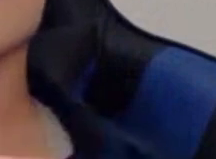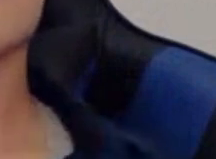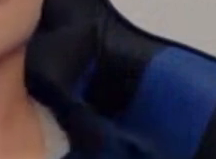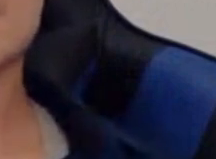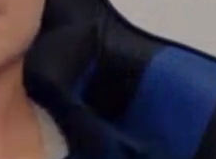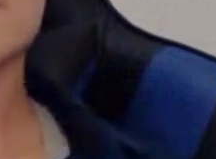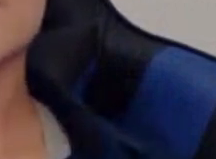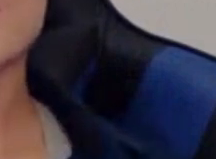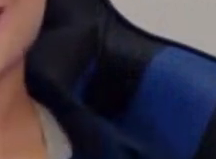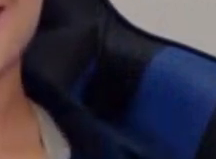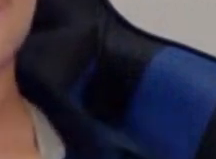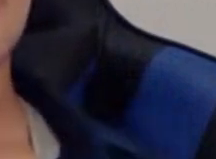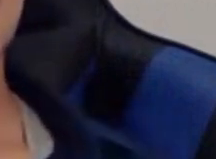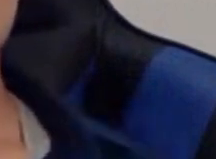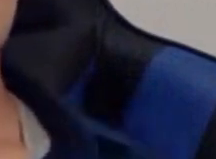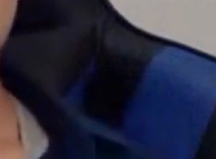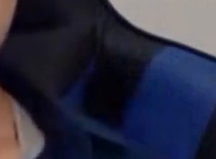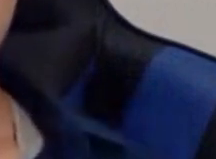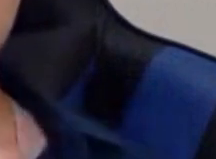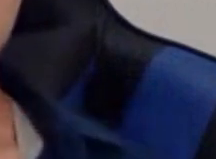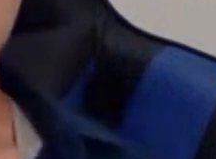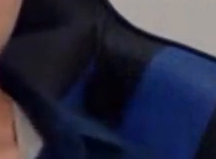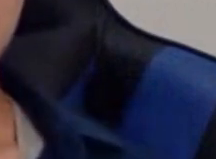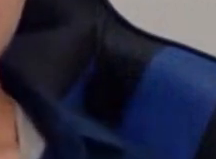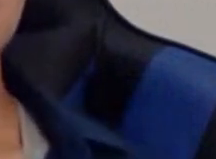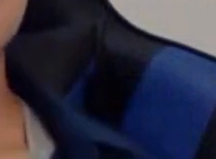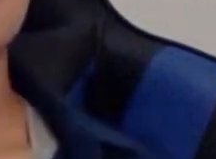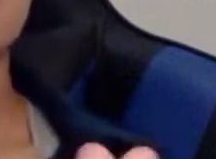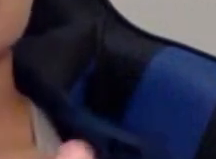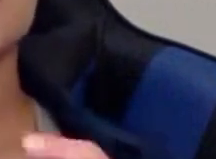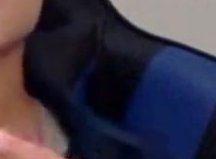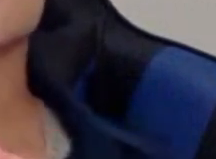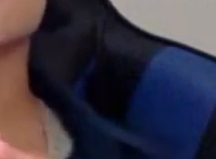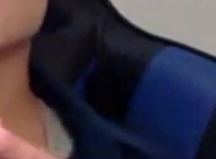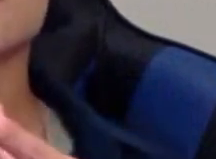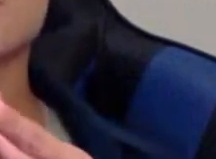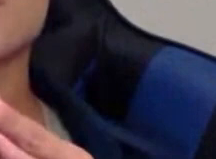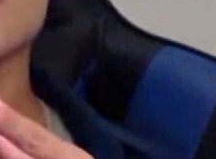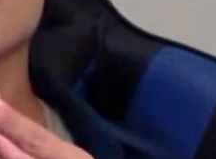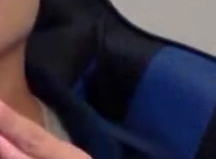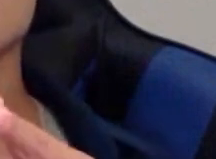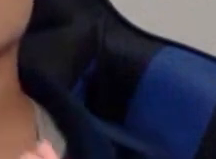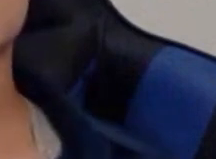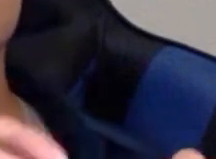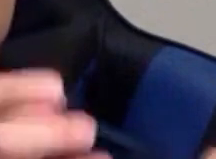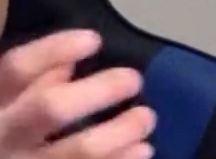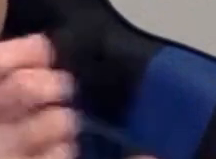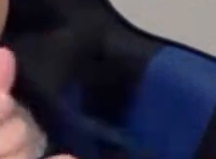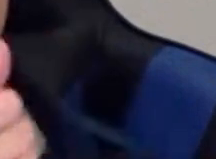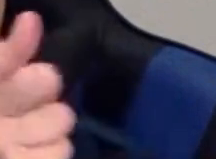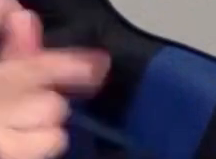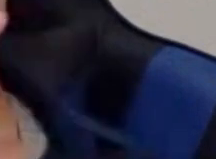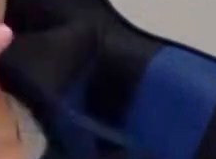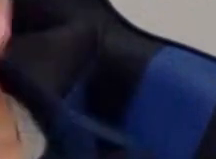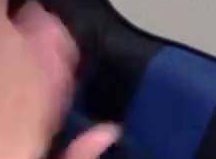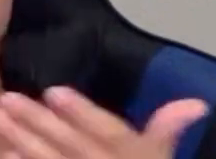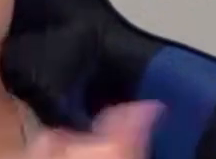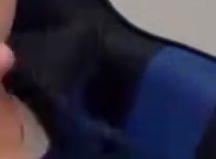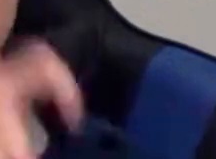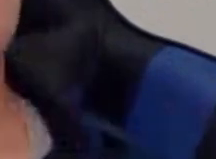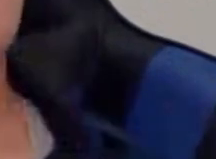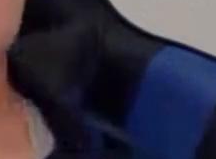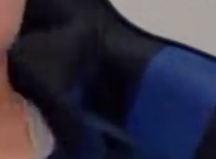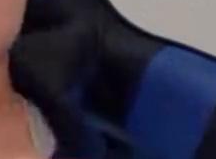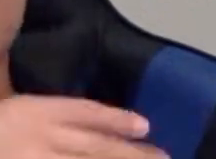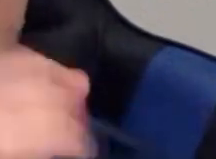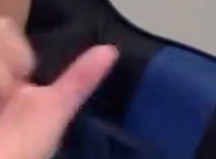of our time and hopefully give it to part two of this, this, which will be, I believe, in a week or two.